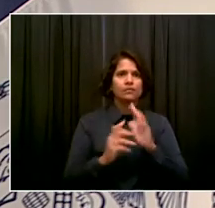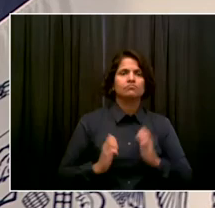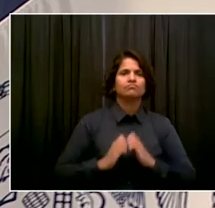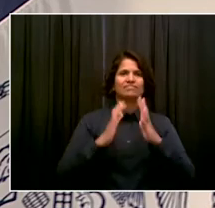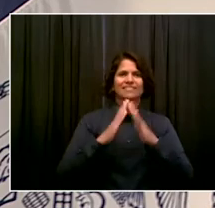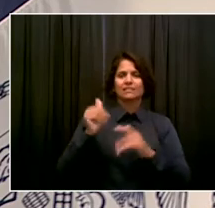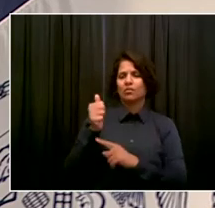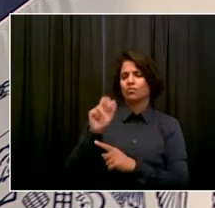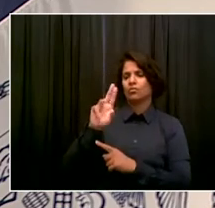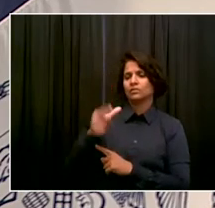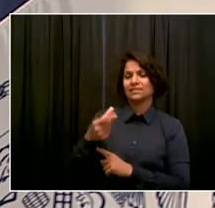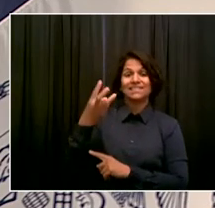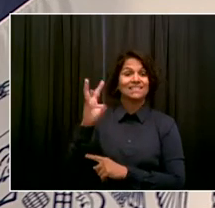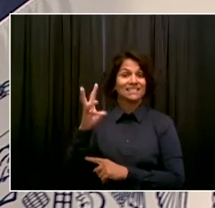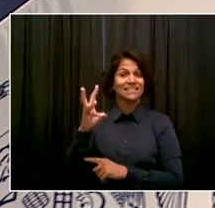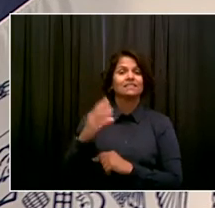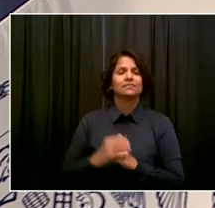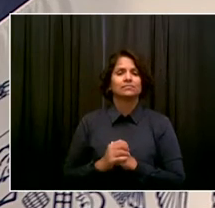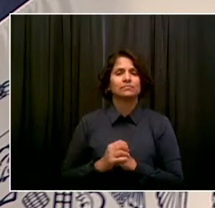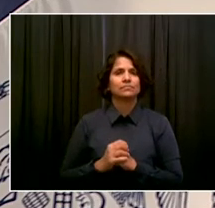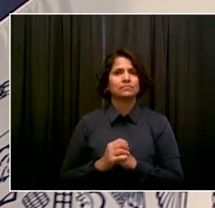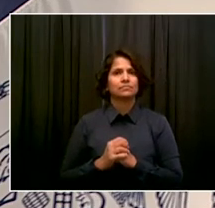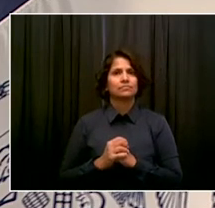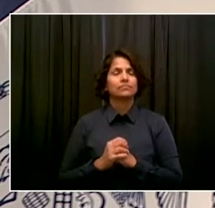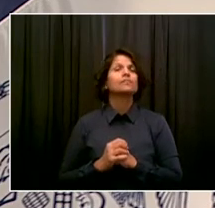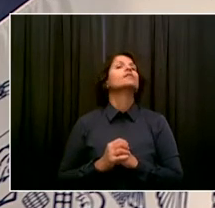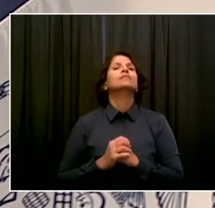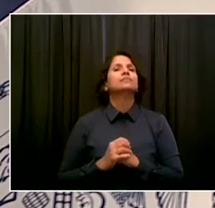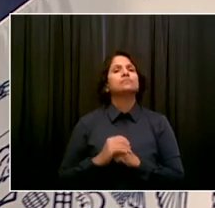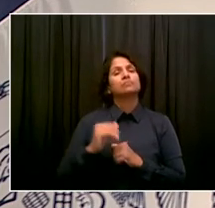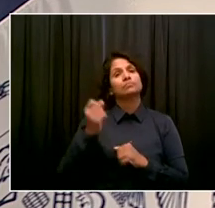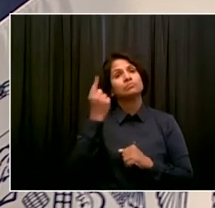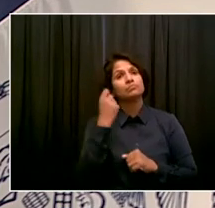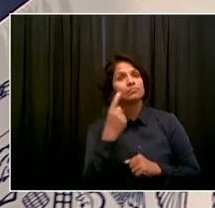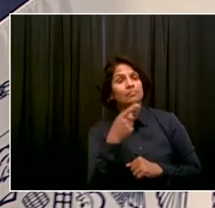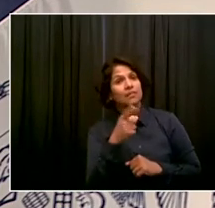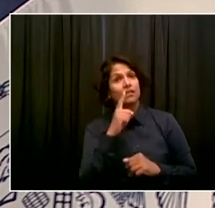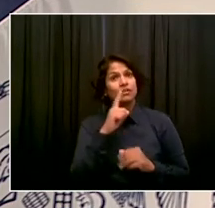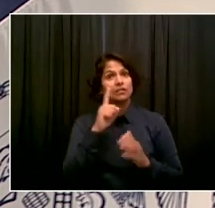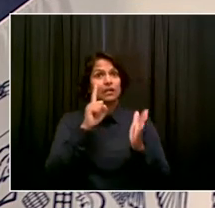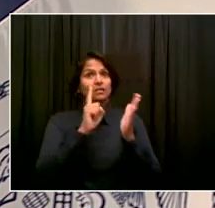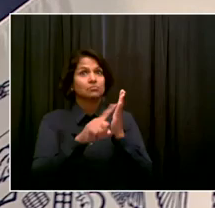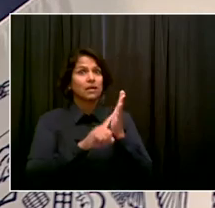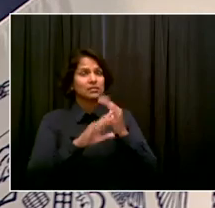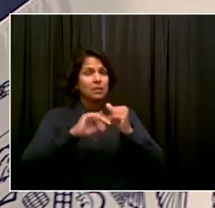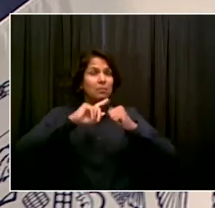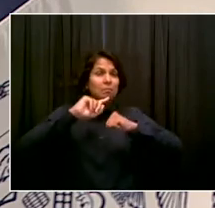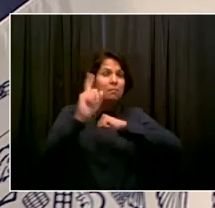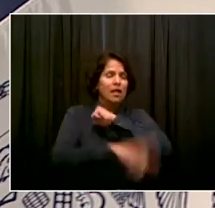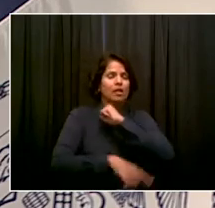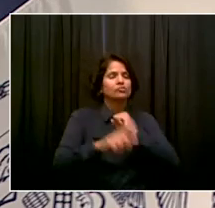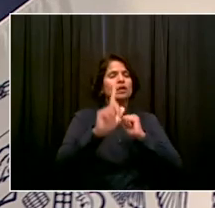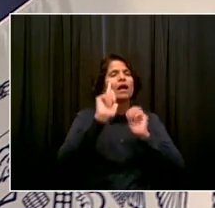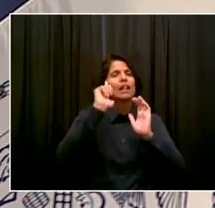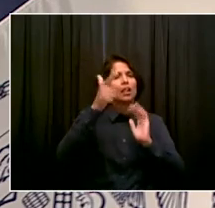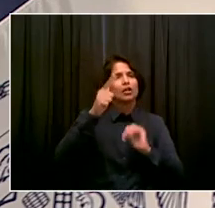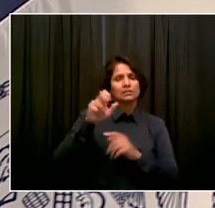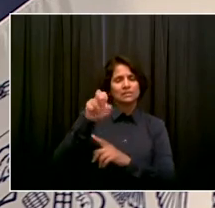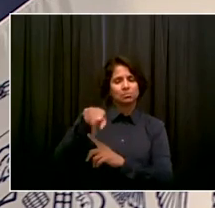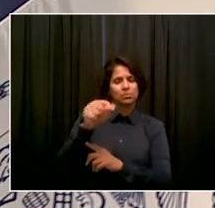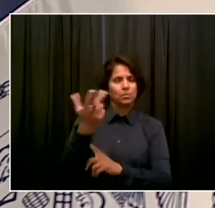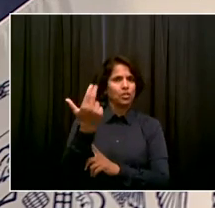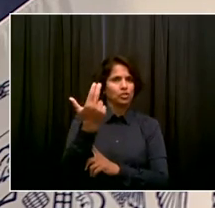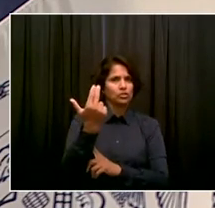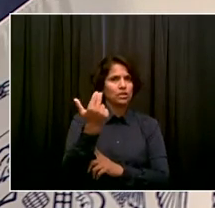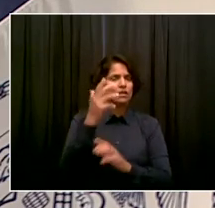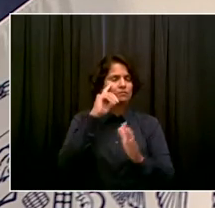will not be the inspections and enforcement and penalties until after September 13th. But this is the kind of